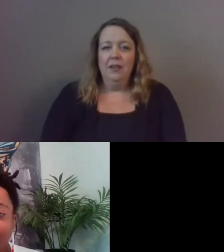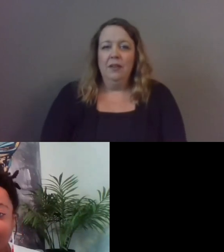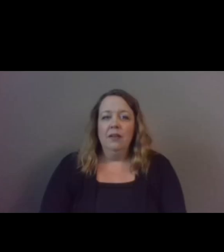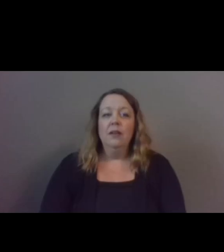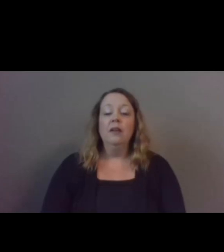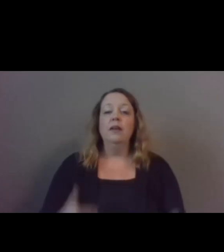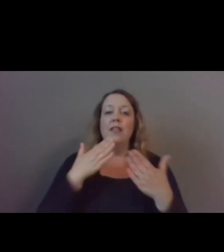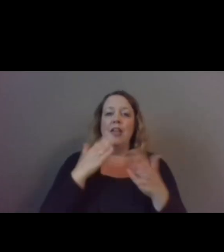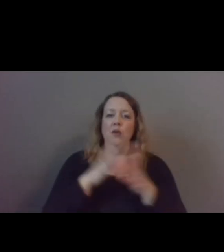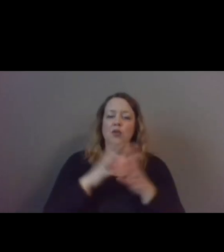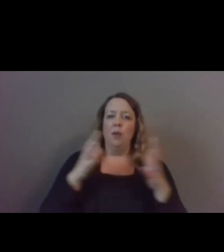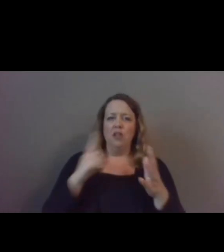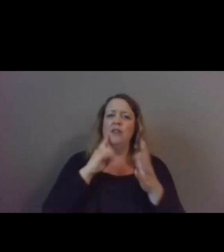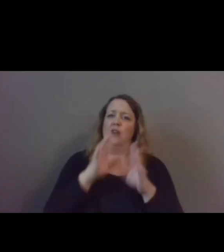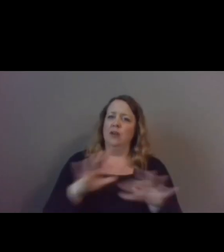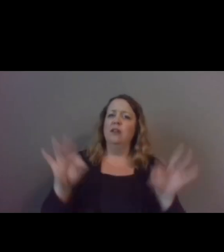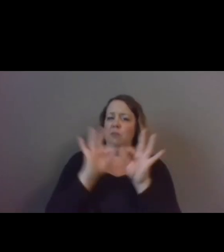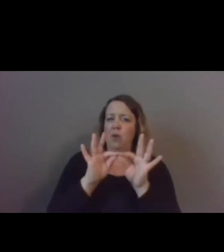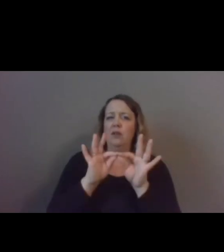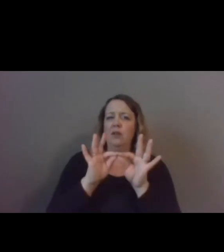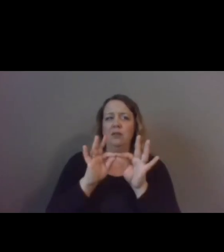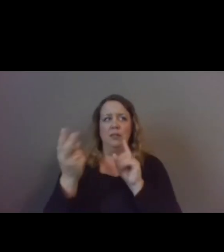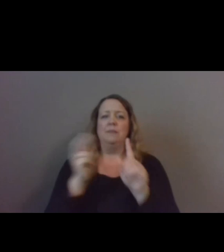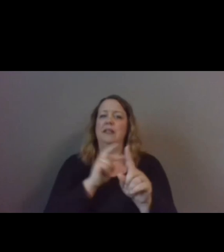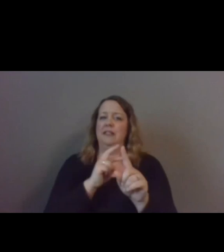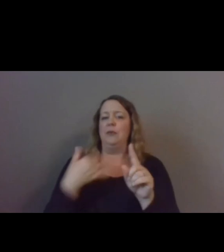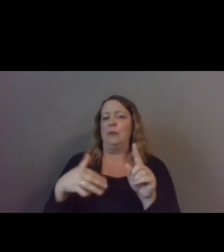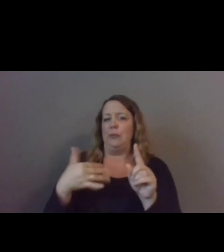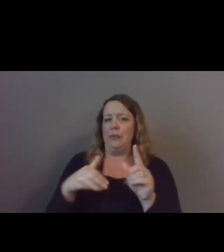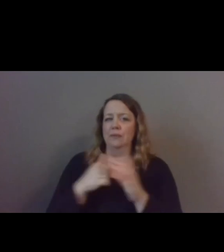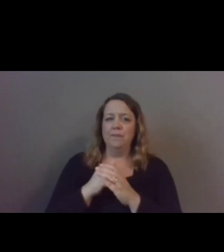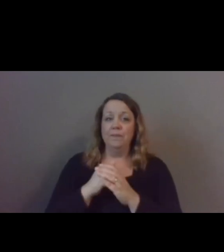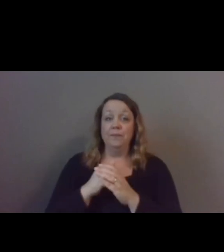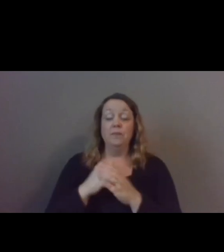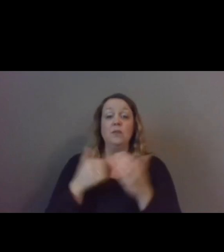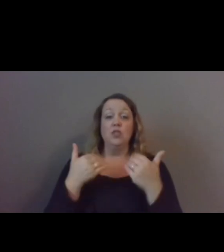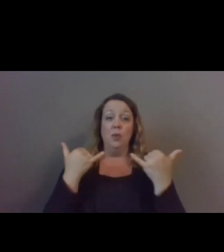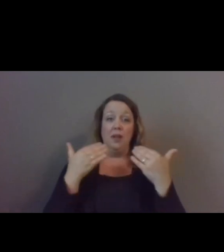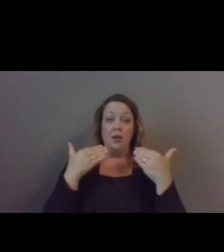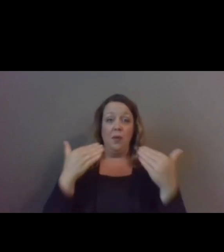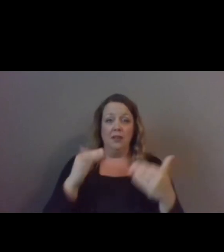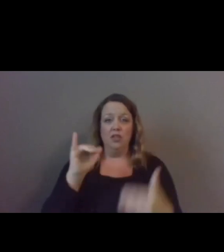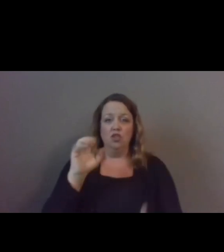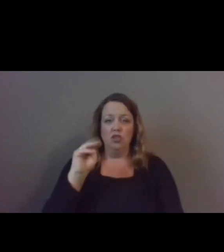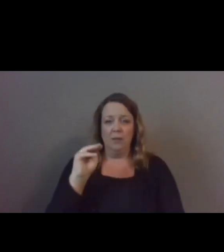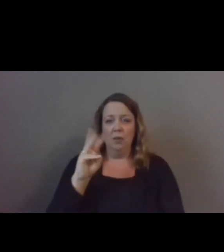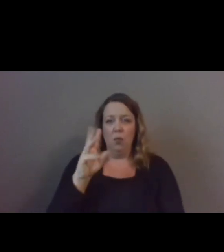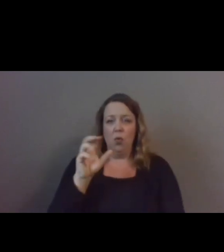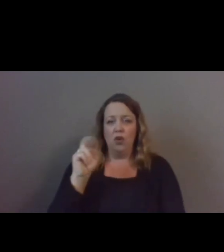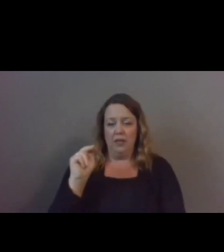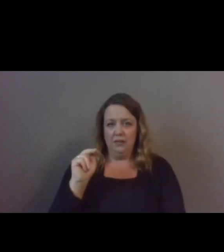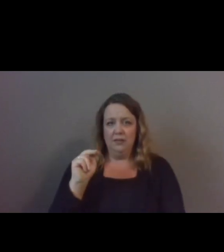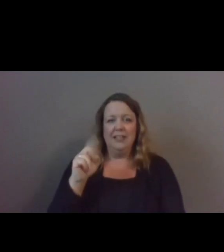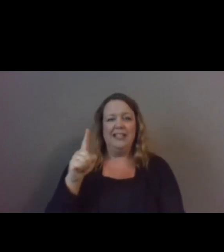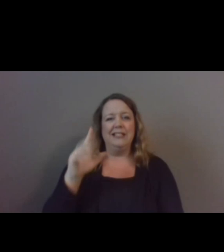absolutely critical and important perspective um we um are going to go ahead and i'm going to invite jim warren to join us jim is the